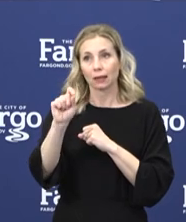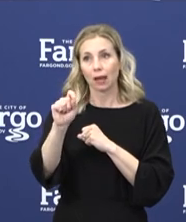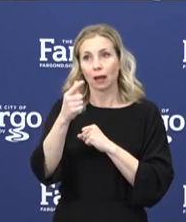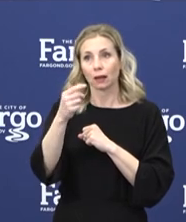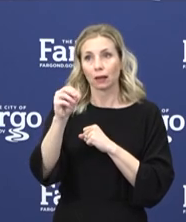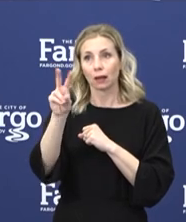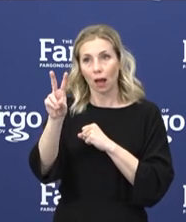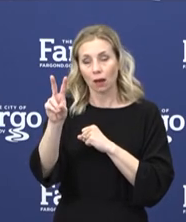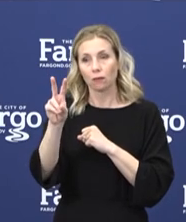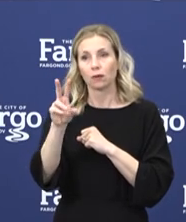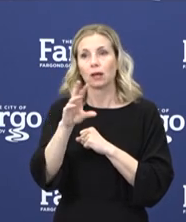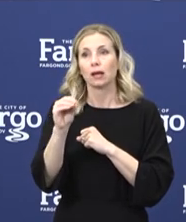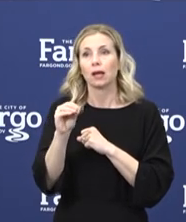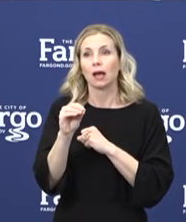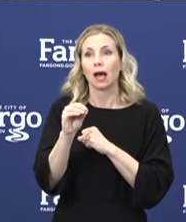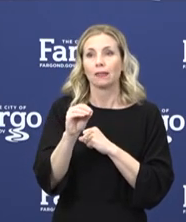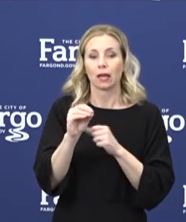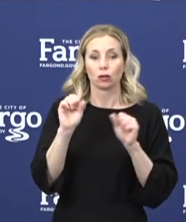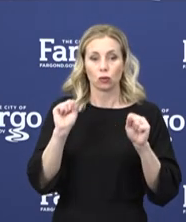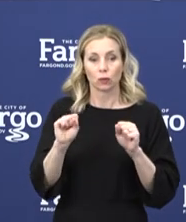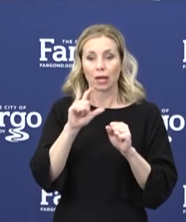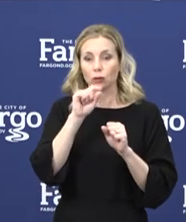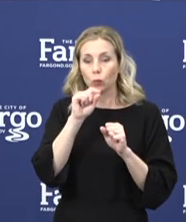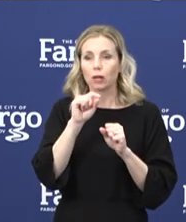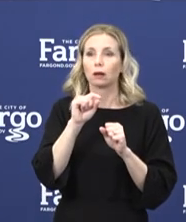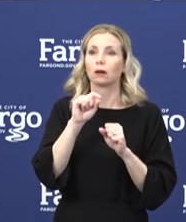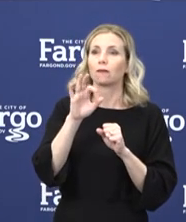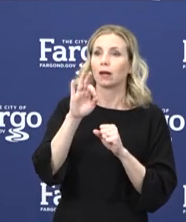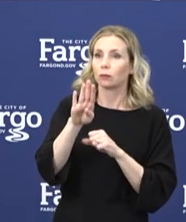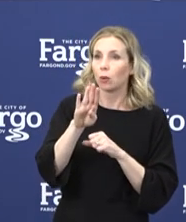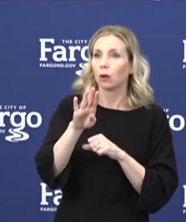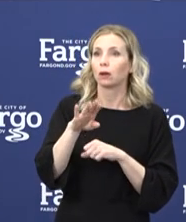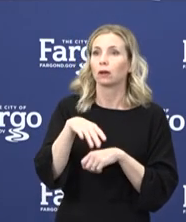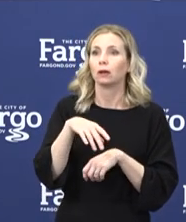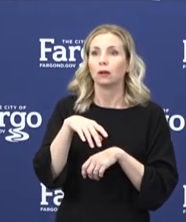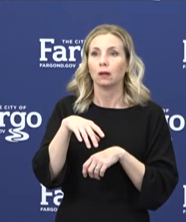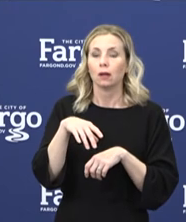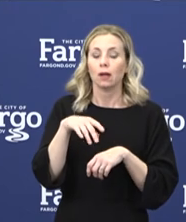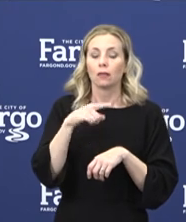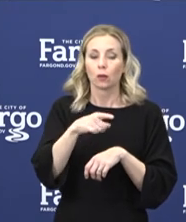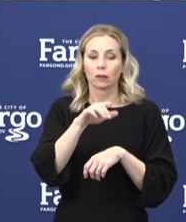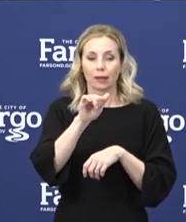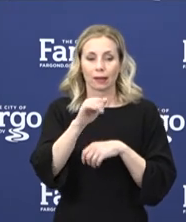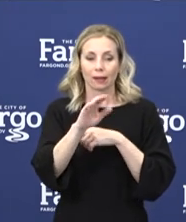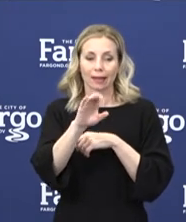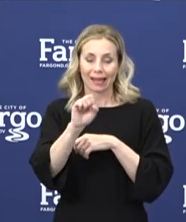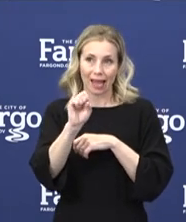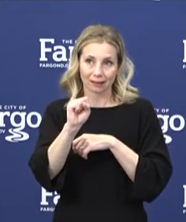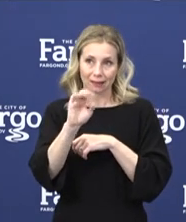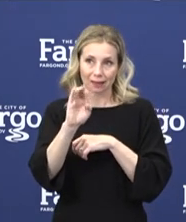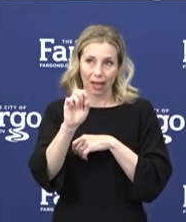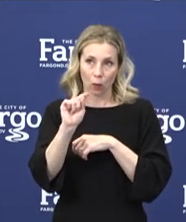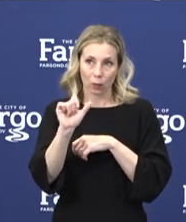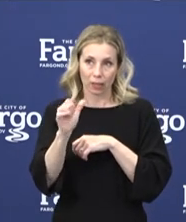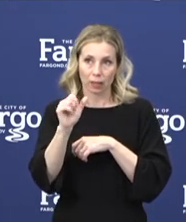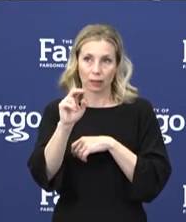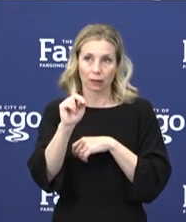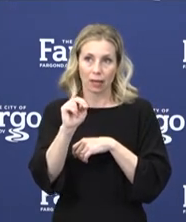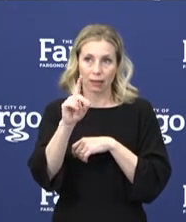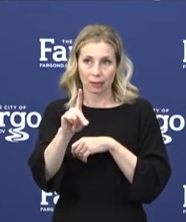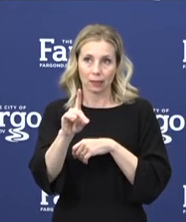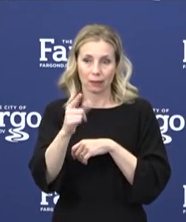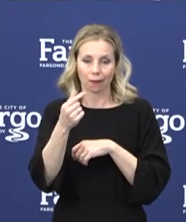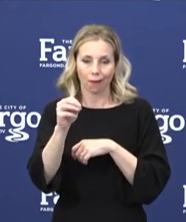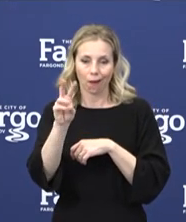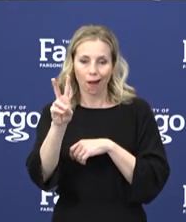to date with our Twitter or Facebook at the at CassCountyGovND site. So, Mr. Mayor, that's all I have. Again, thank you to